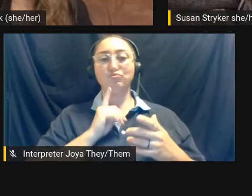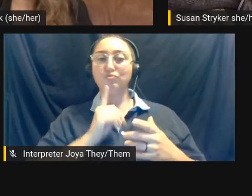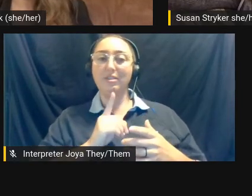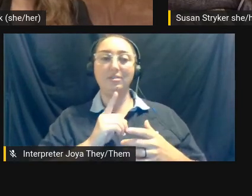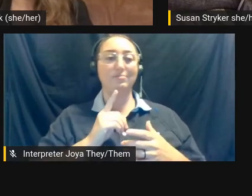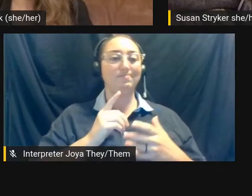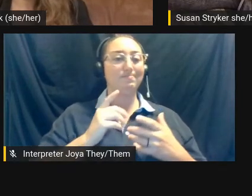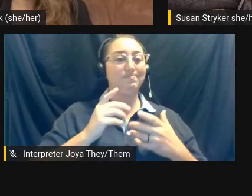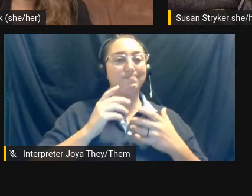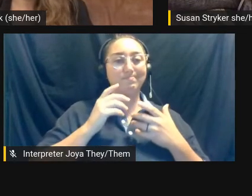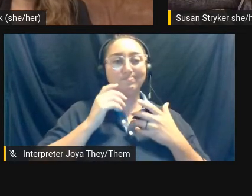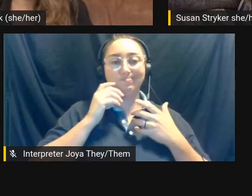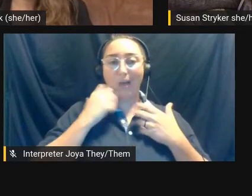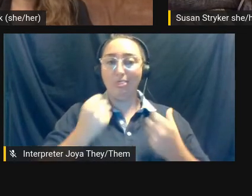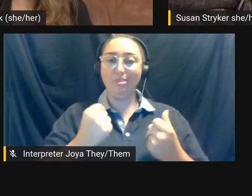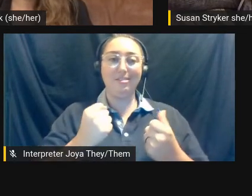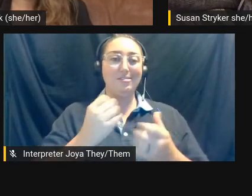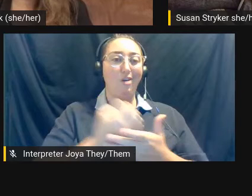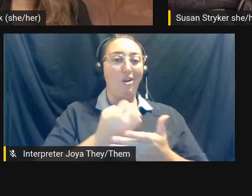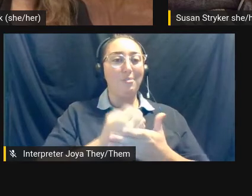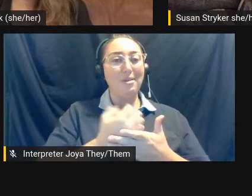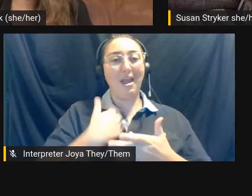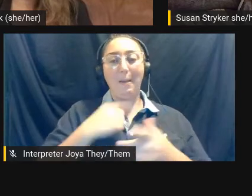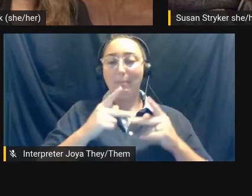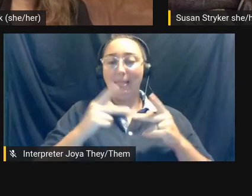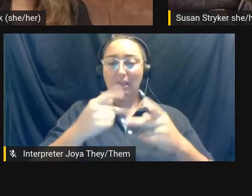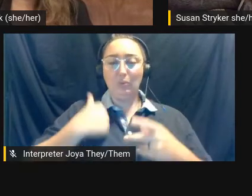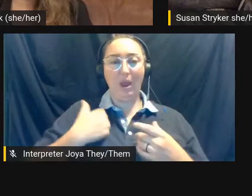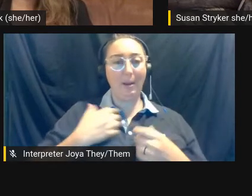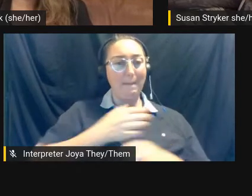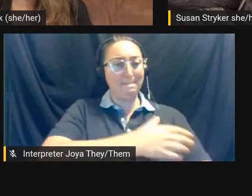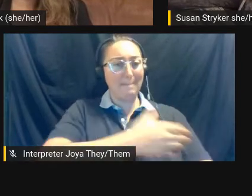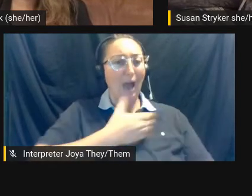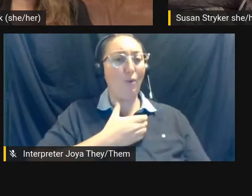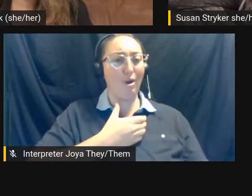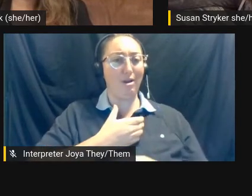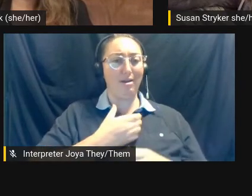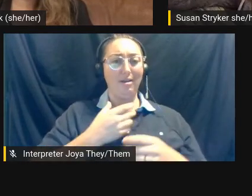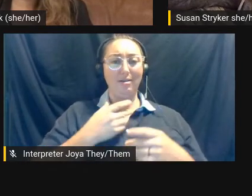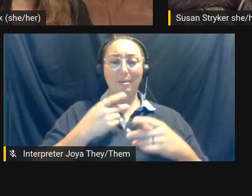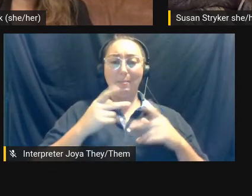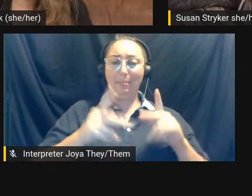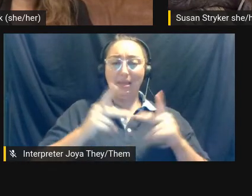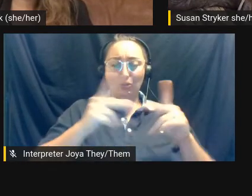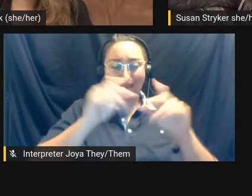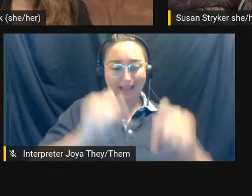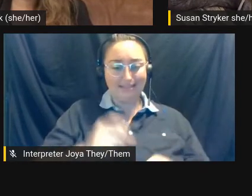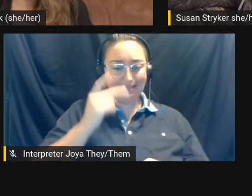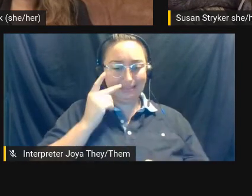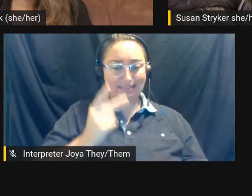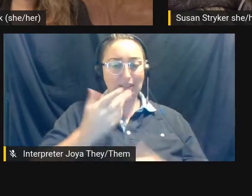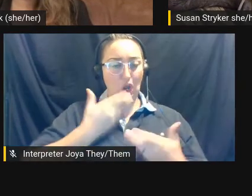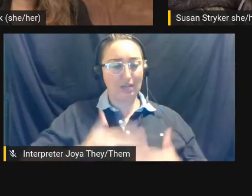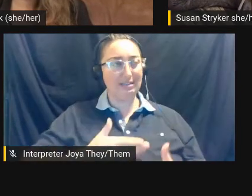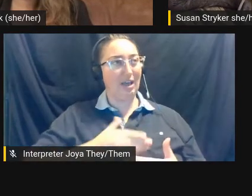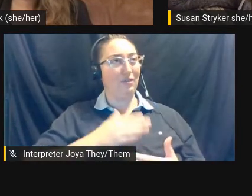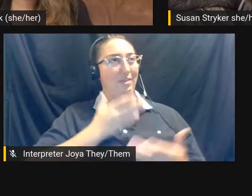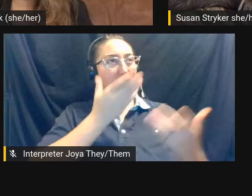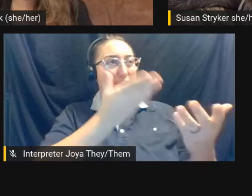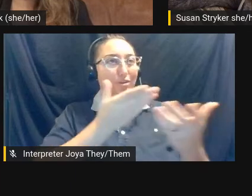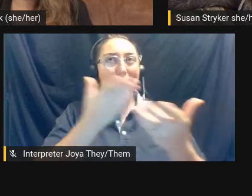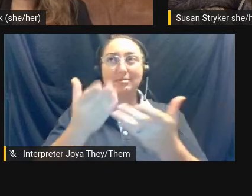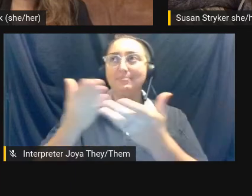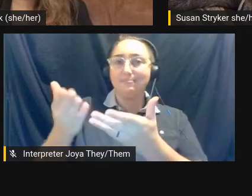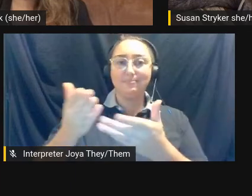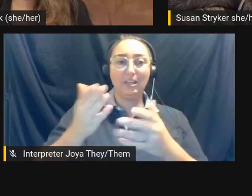If the world is we're empowered, a space that we see ourselves reflected, that we see our shared experience,